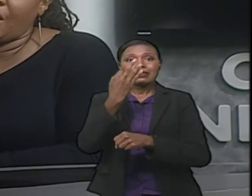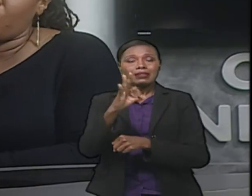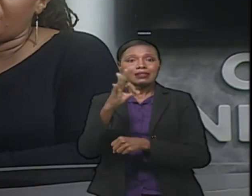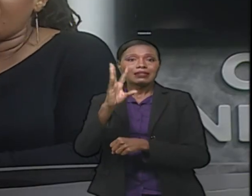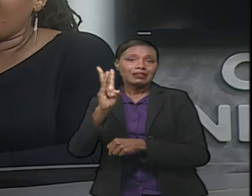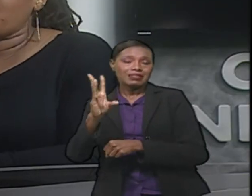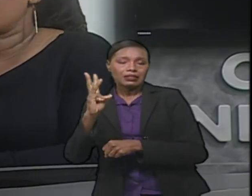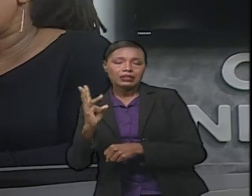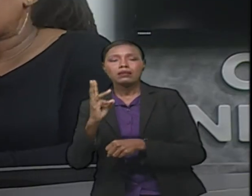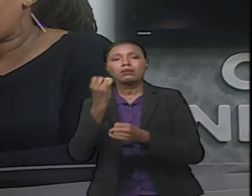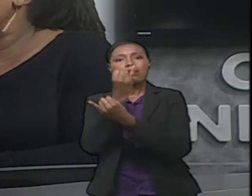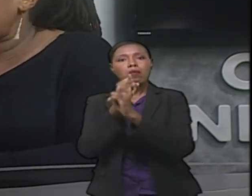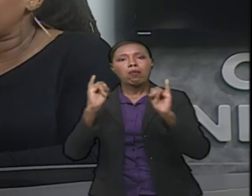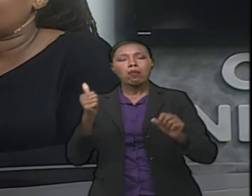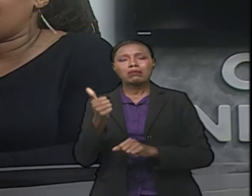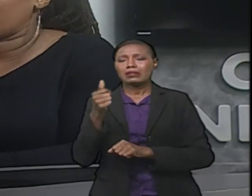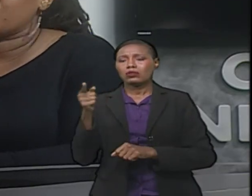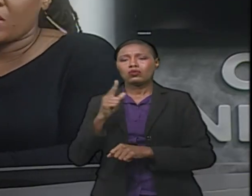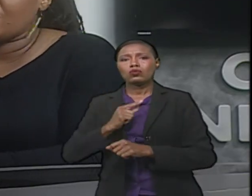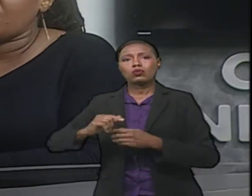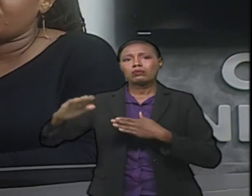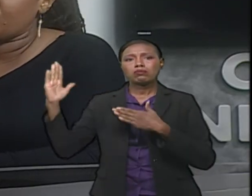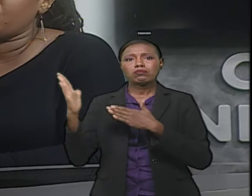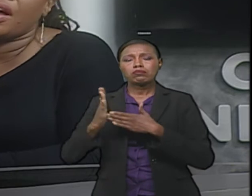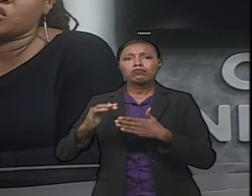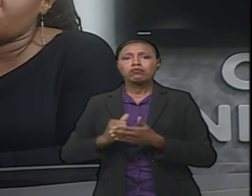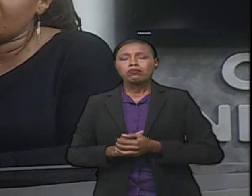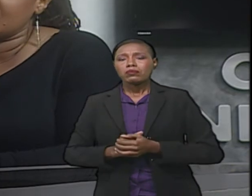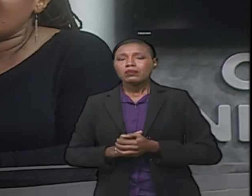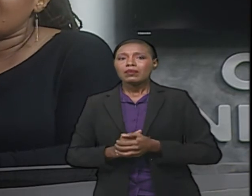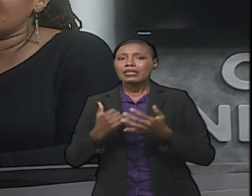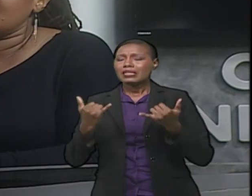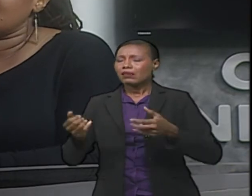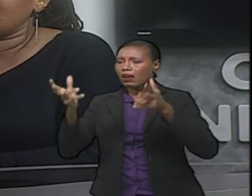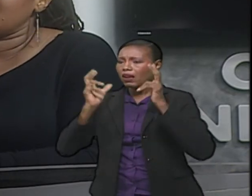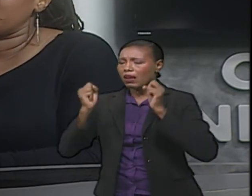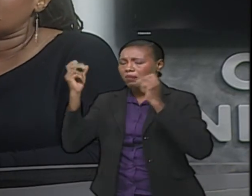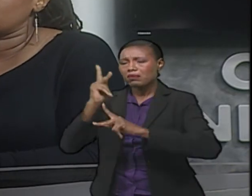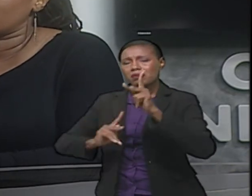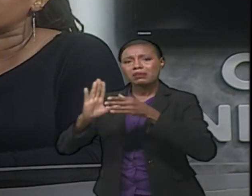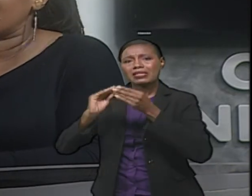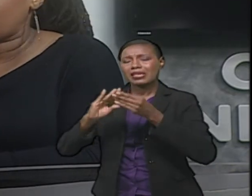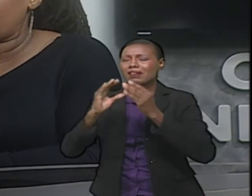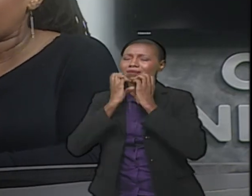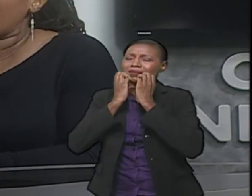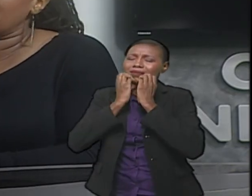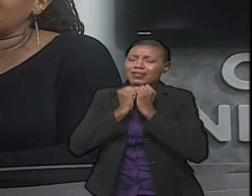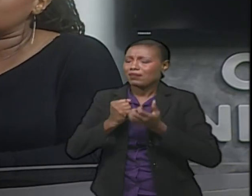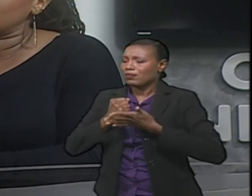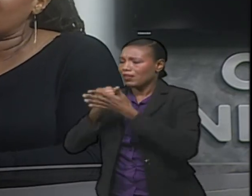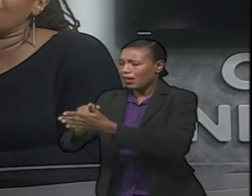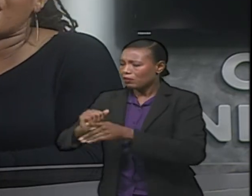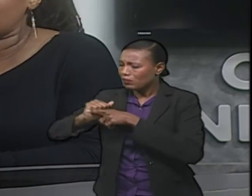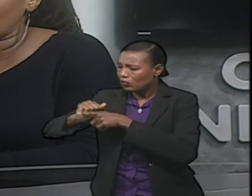in that way. And one of the things that we've heard today from quite a lot of journalists is his passion for mentoring and